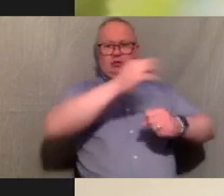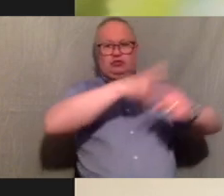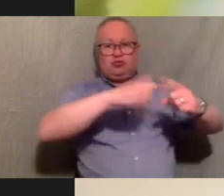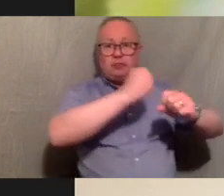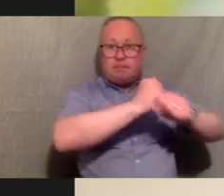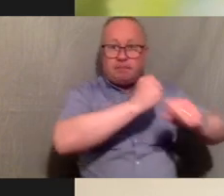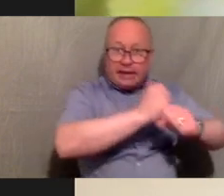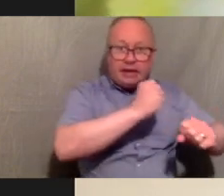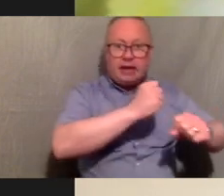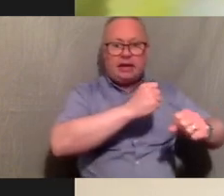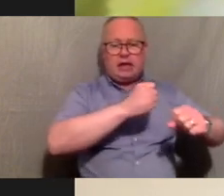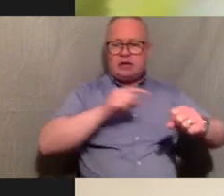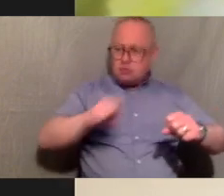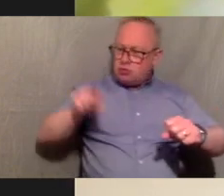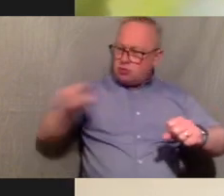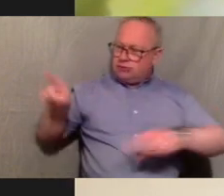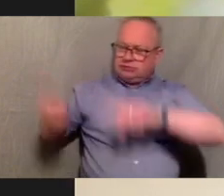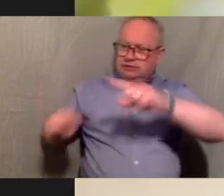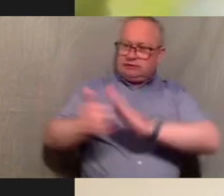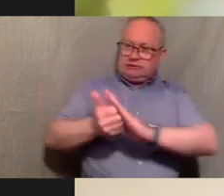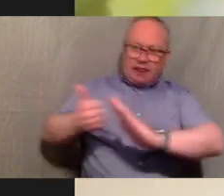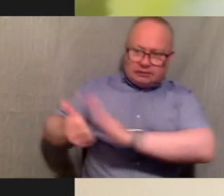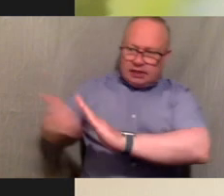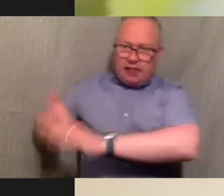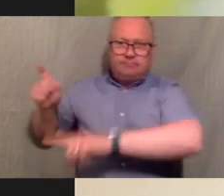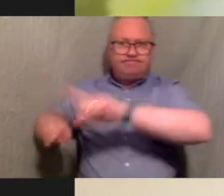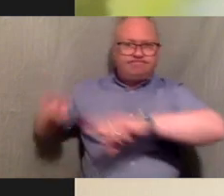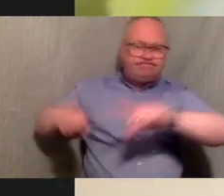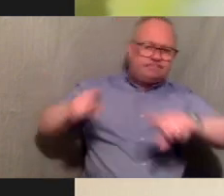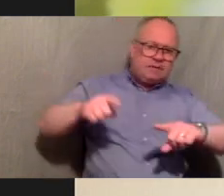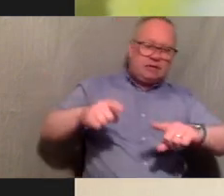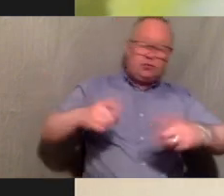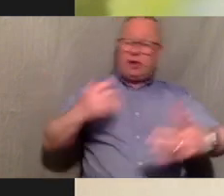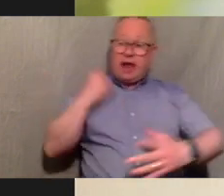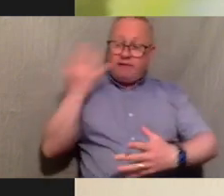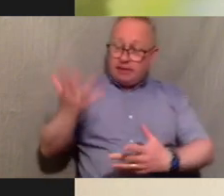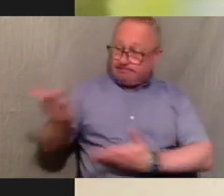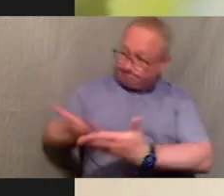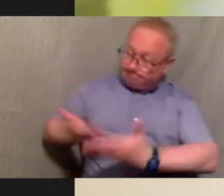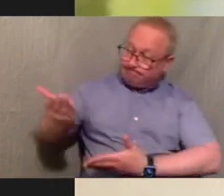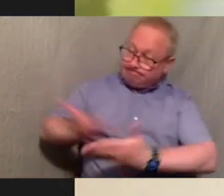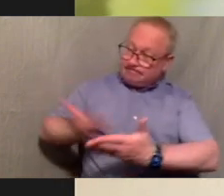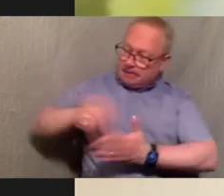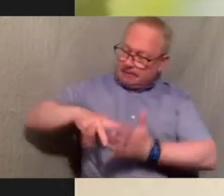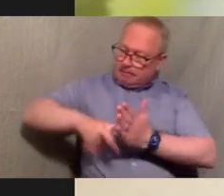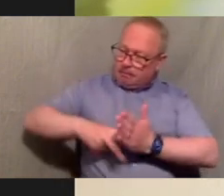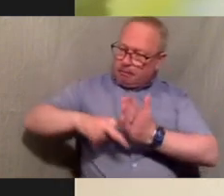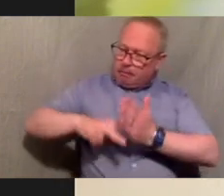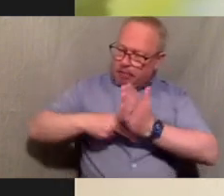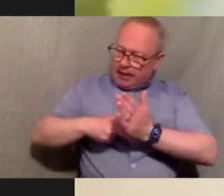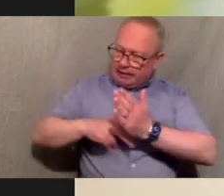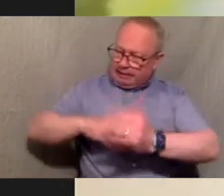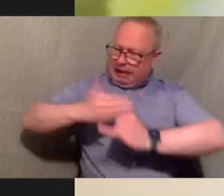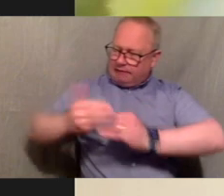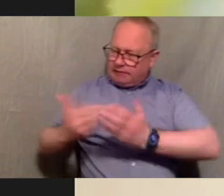really well together and we all kept up like every day it was kind of like in the morning this is what we need to do and then worked on it and then got together at the end of the day but it went